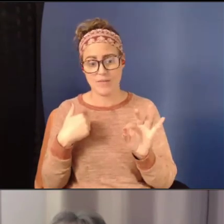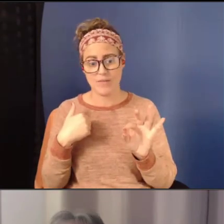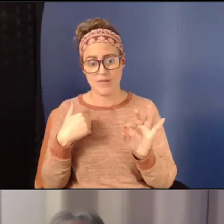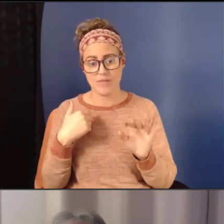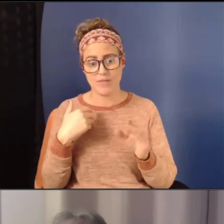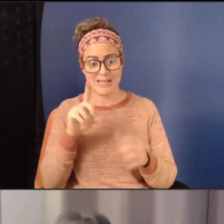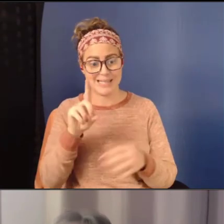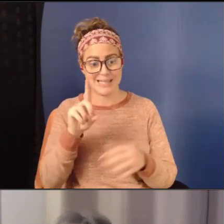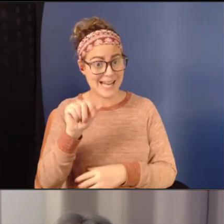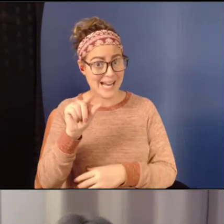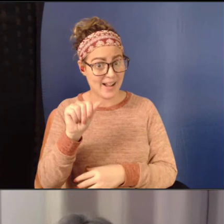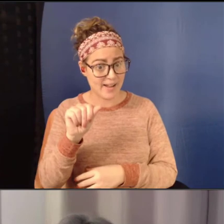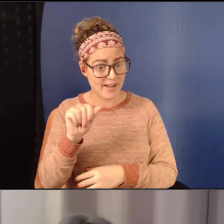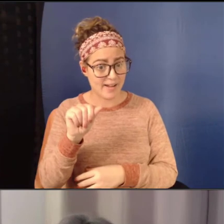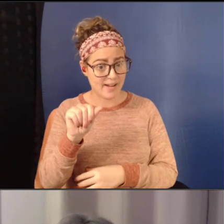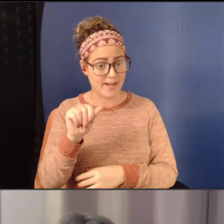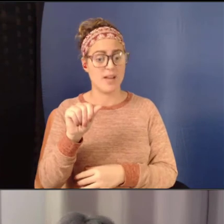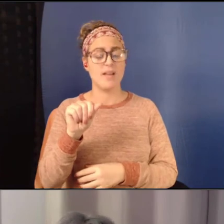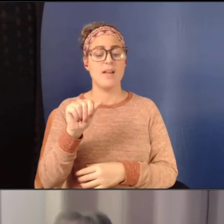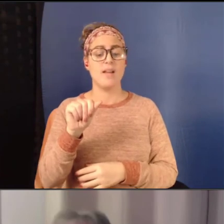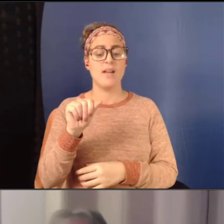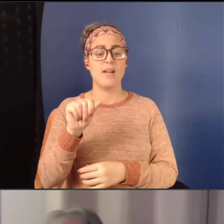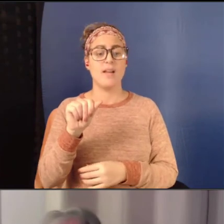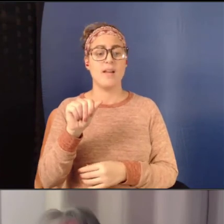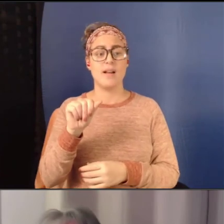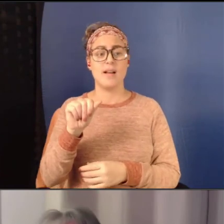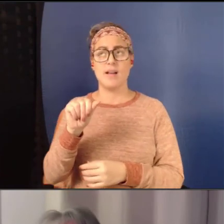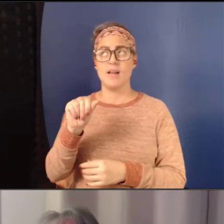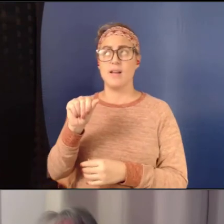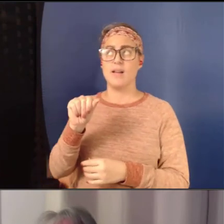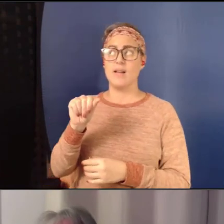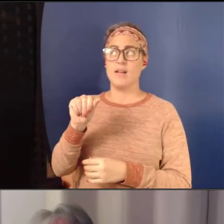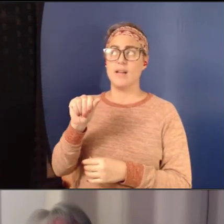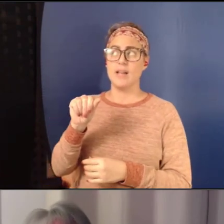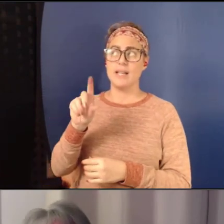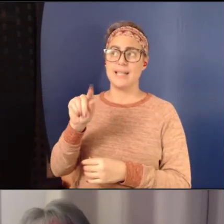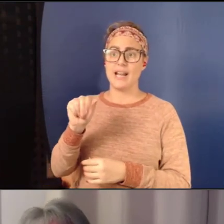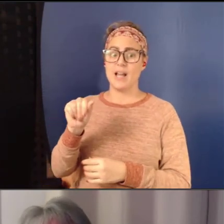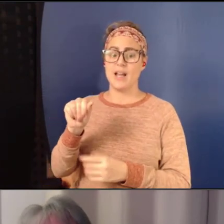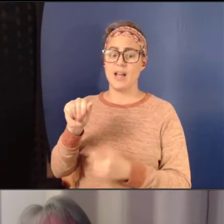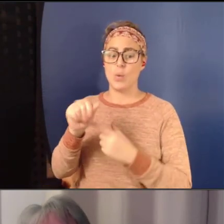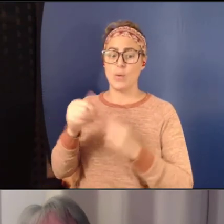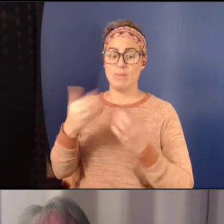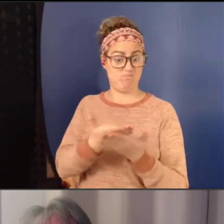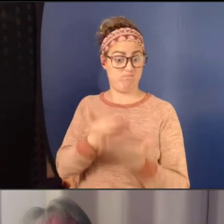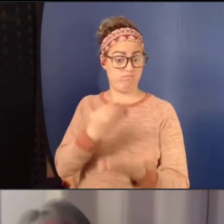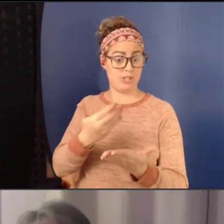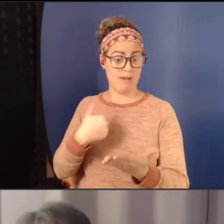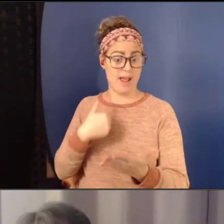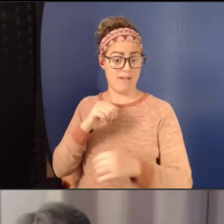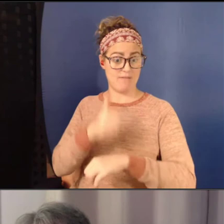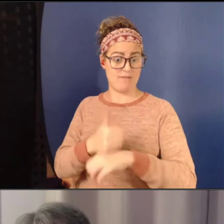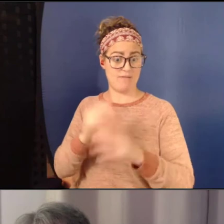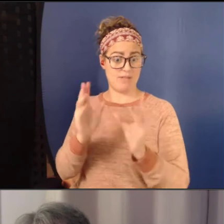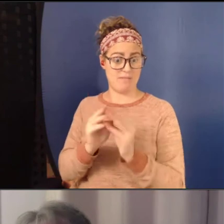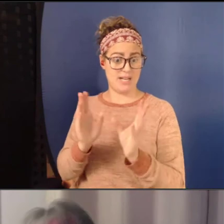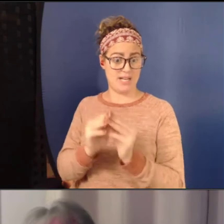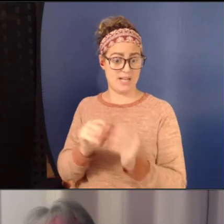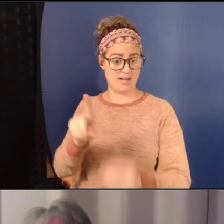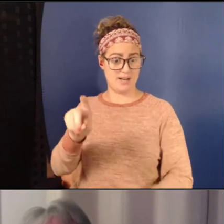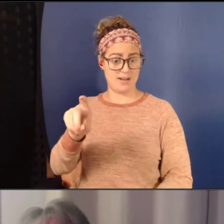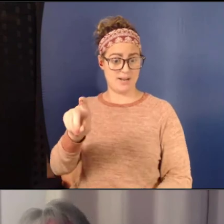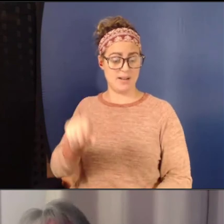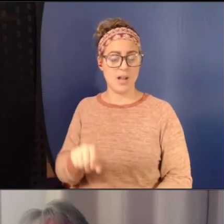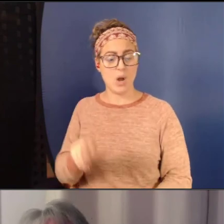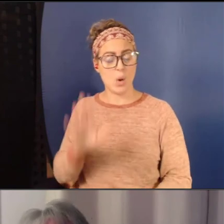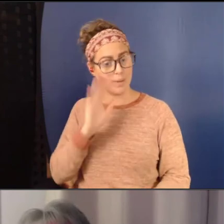data that would argue for having that meeting? Um, would they be willing to collect their own data, maybe working with